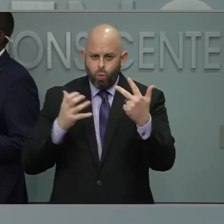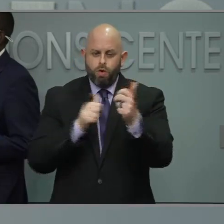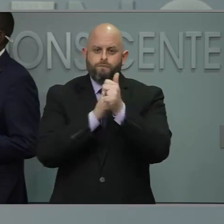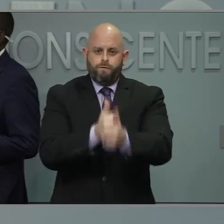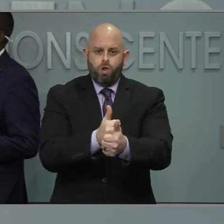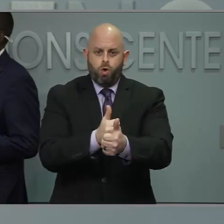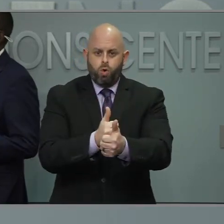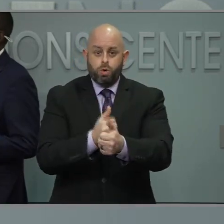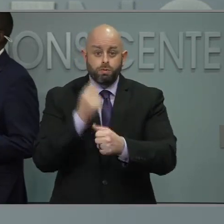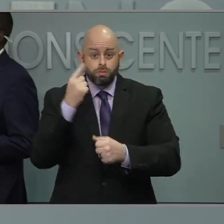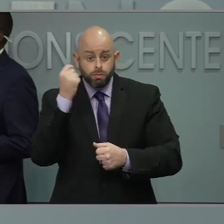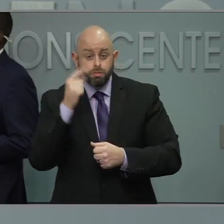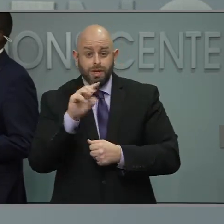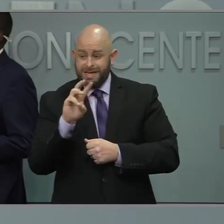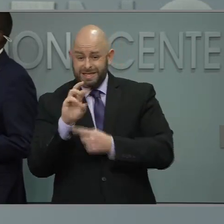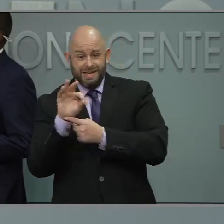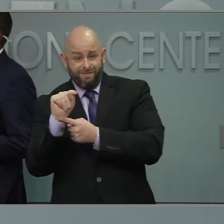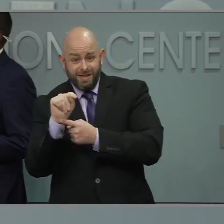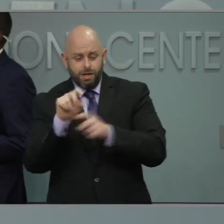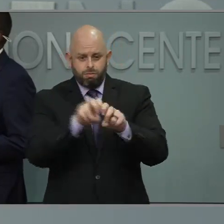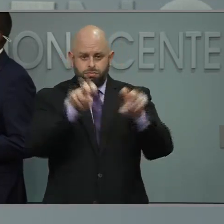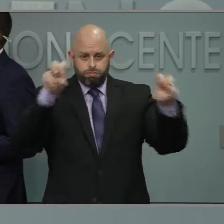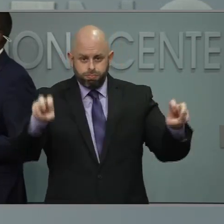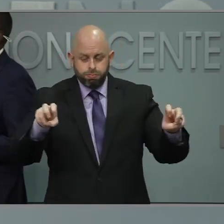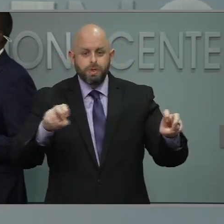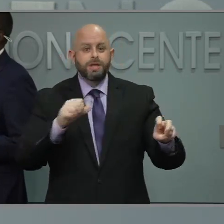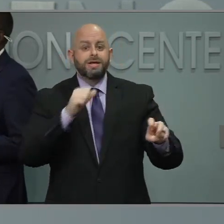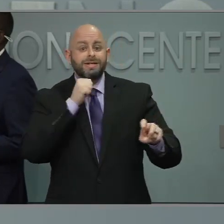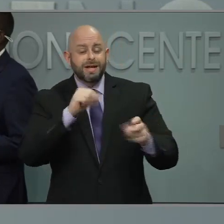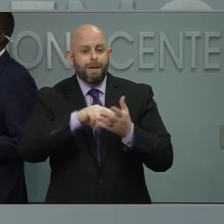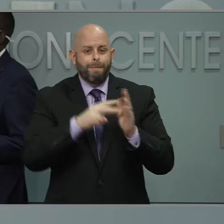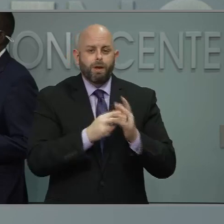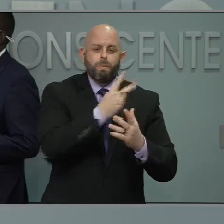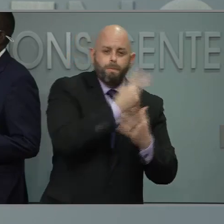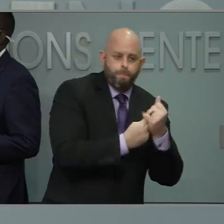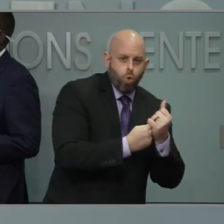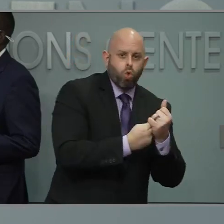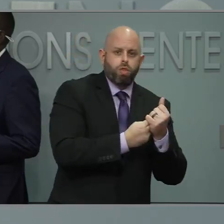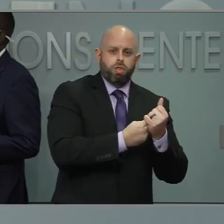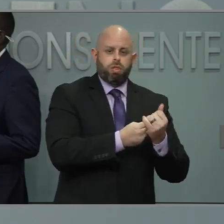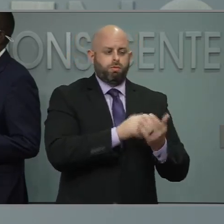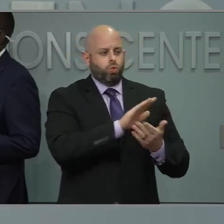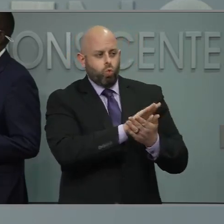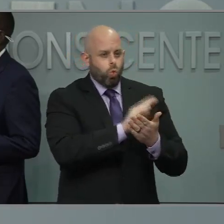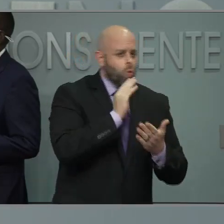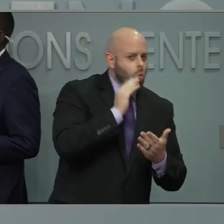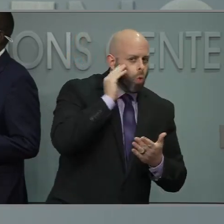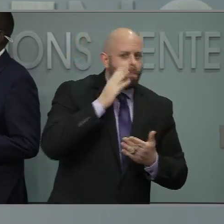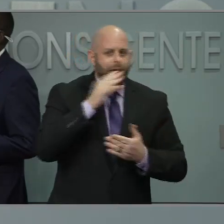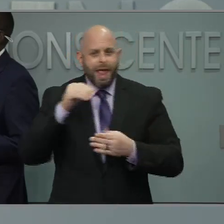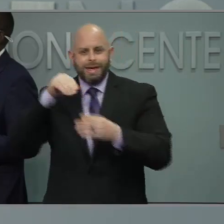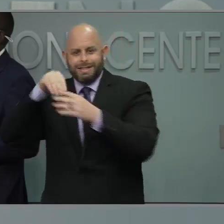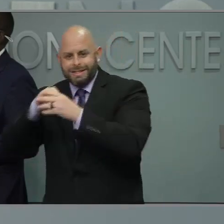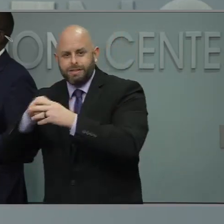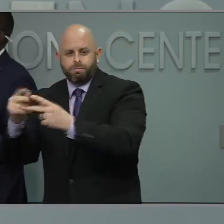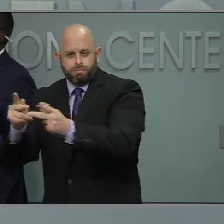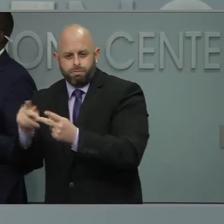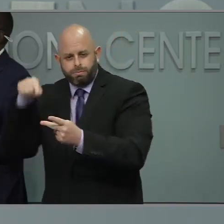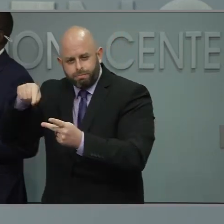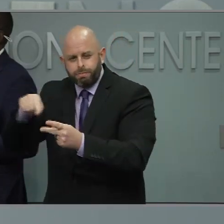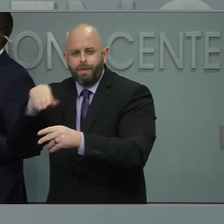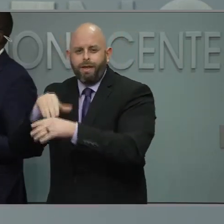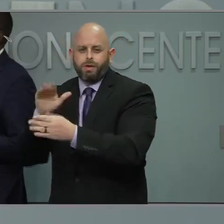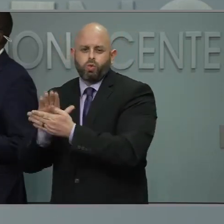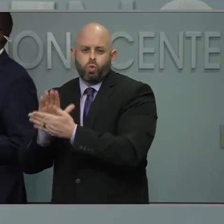six feet does not necessarily mean hybrid necessarily. We want to see that six feet of distance and that could happen in a number of ways